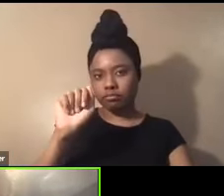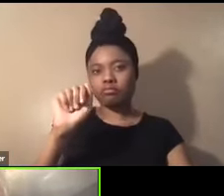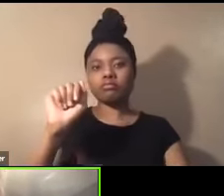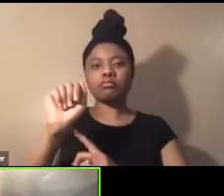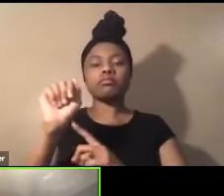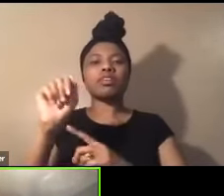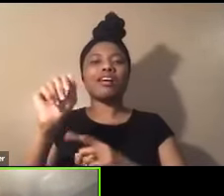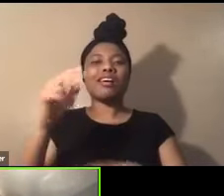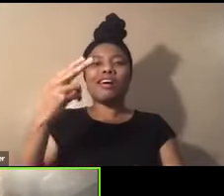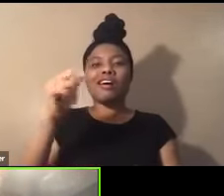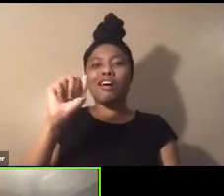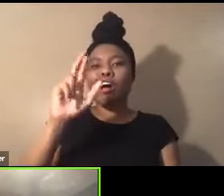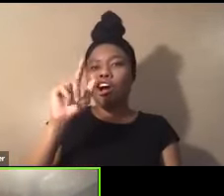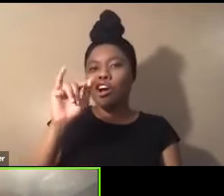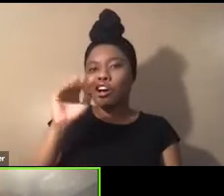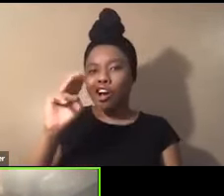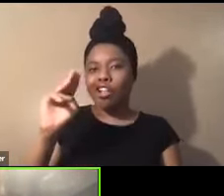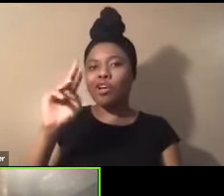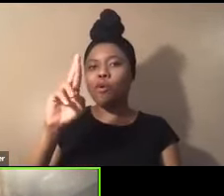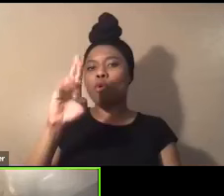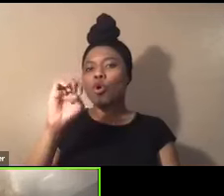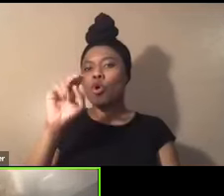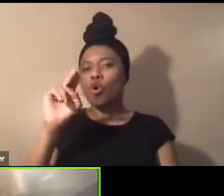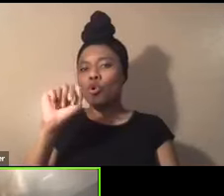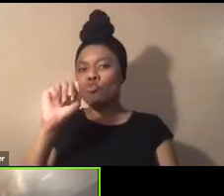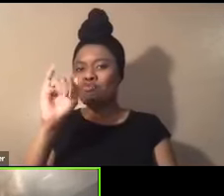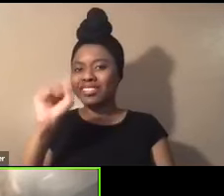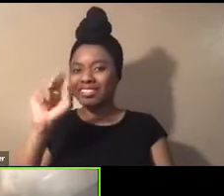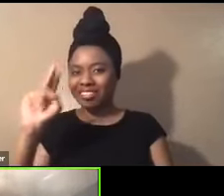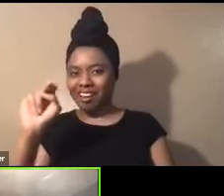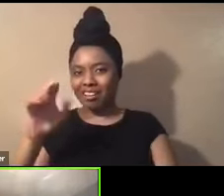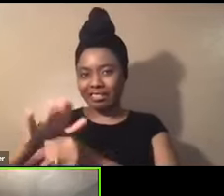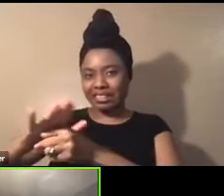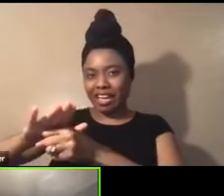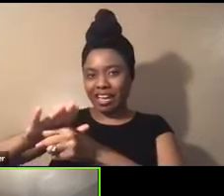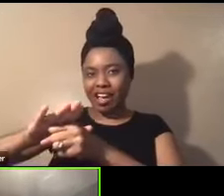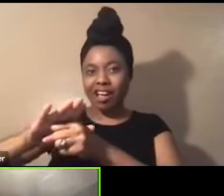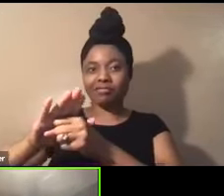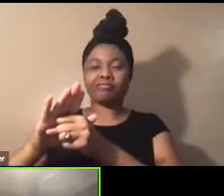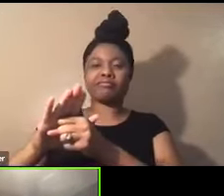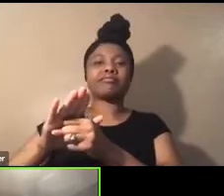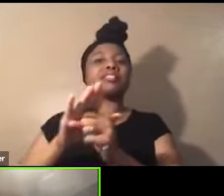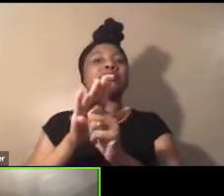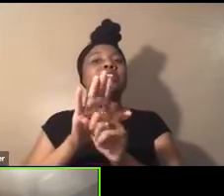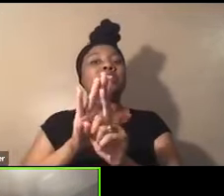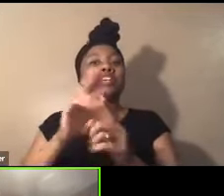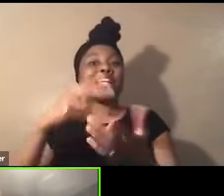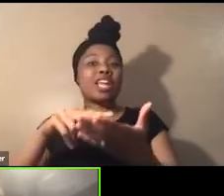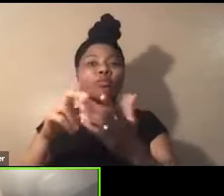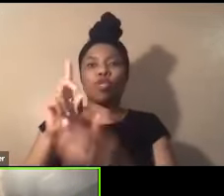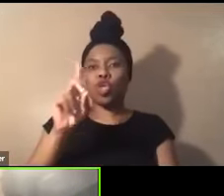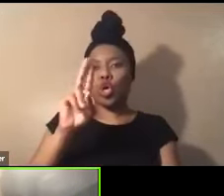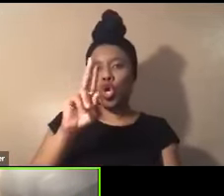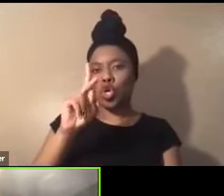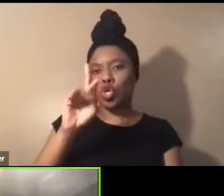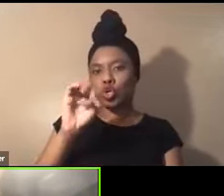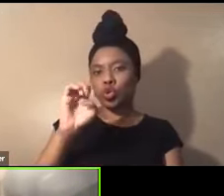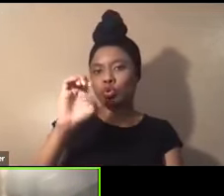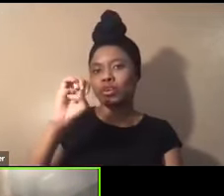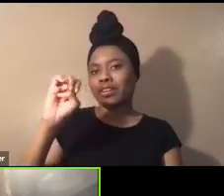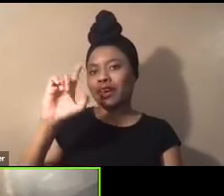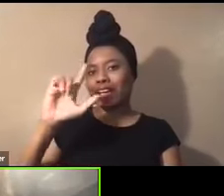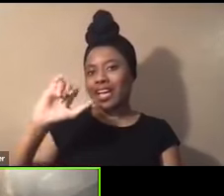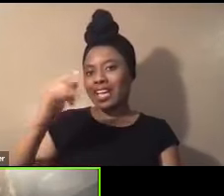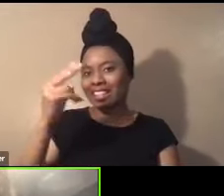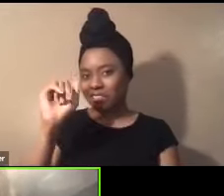that Harlem Renaissance, the Chicago Renaissance area. She danced with the Ellen, uh, Duke Ellingtons of the world, but you know, that background